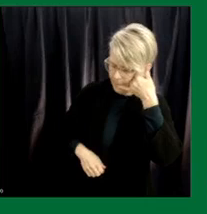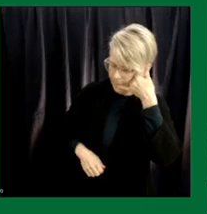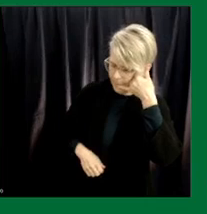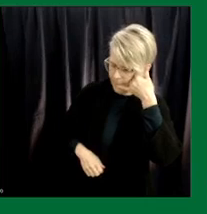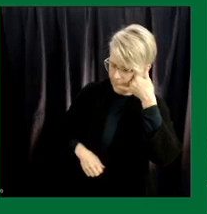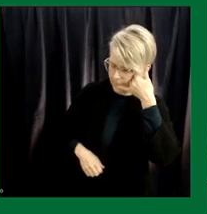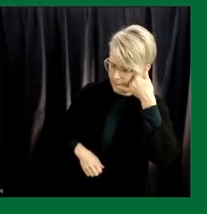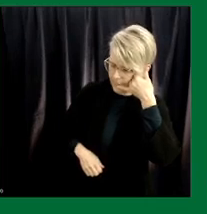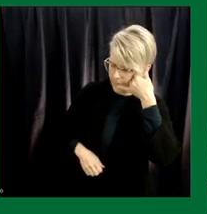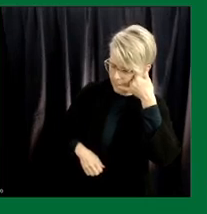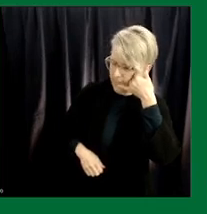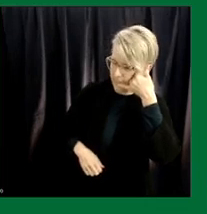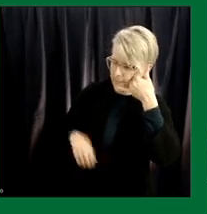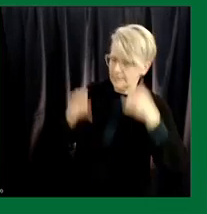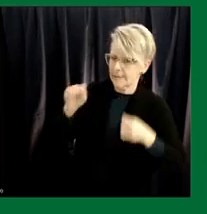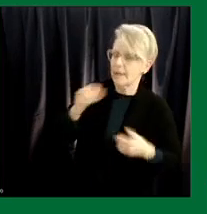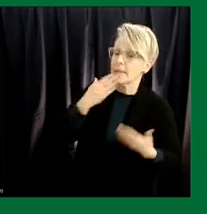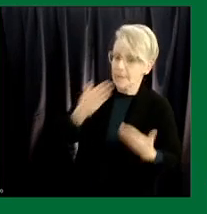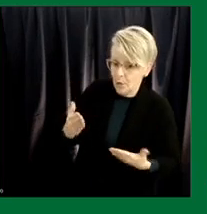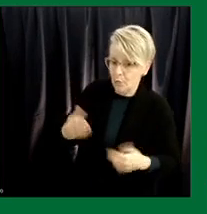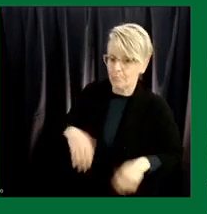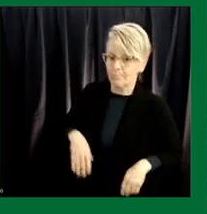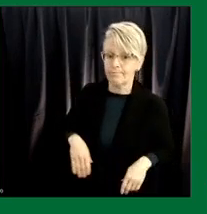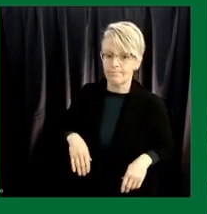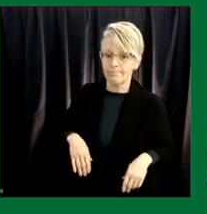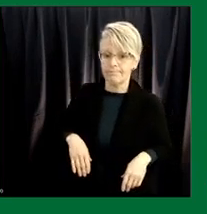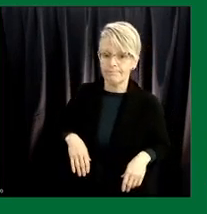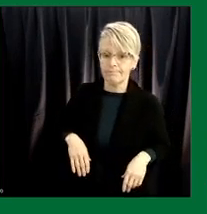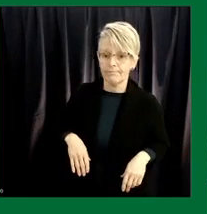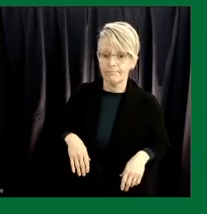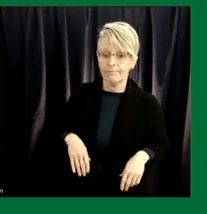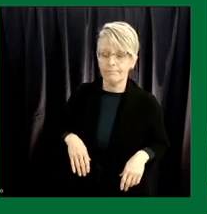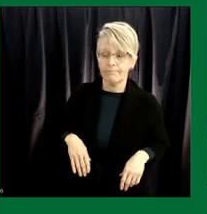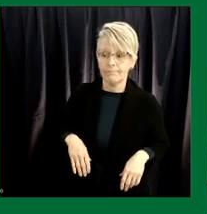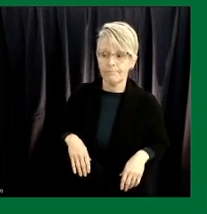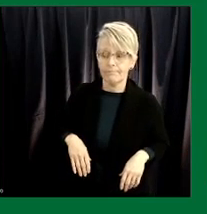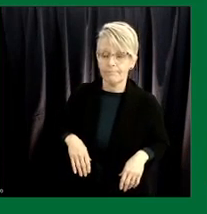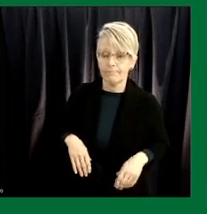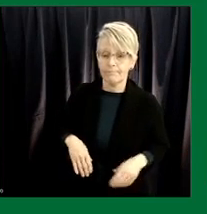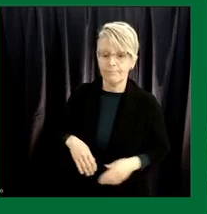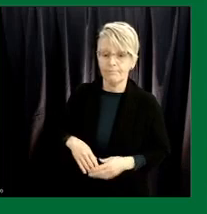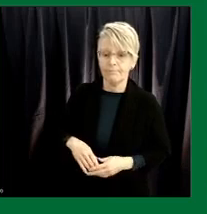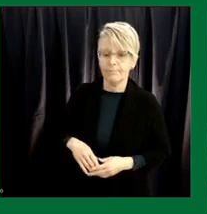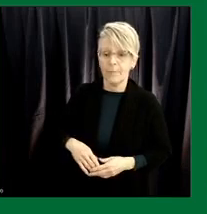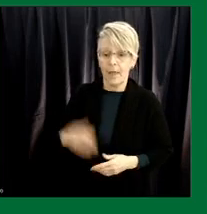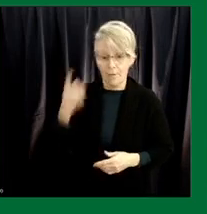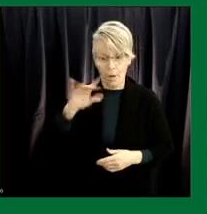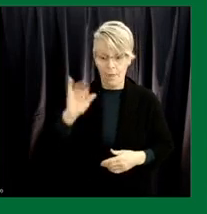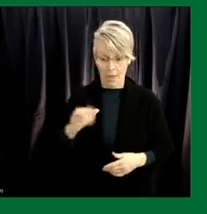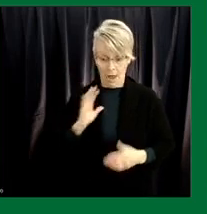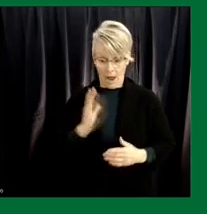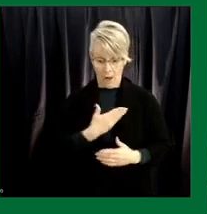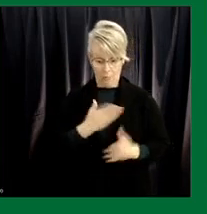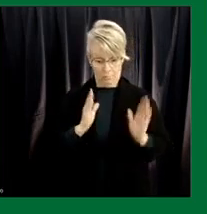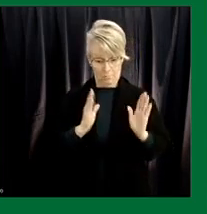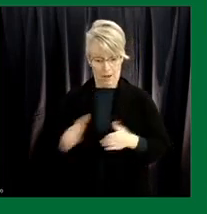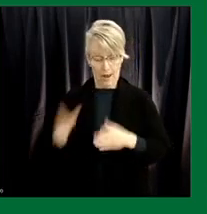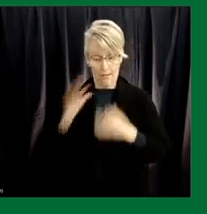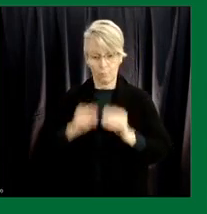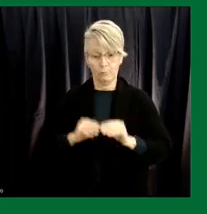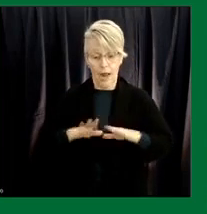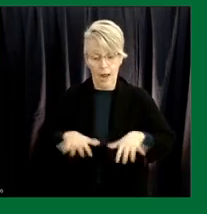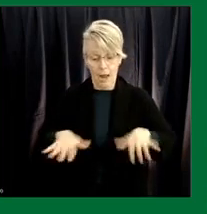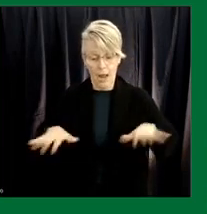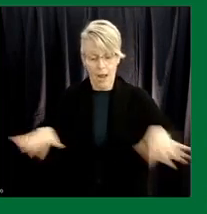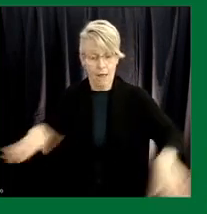yes thank you um so further to the quite extensive vaccine rollout plan that um the saskatchewan